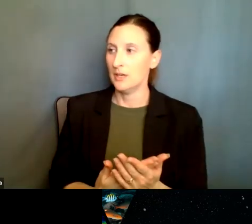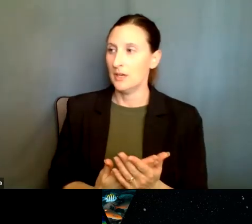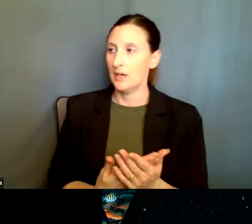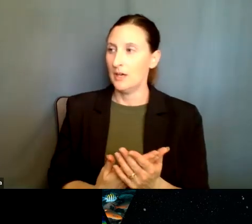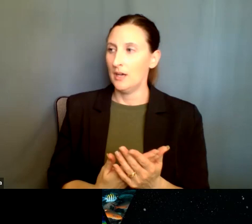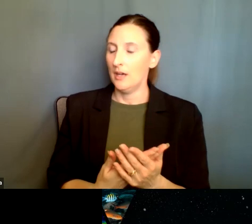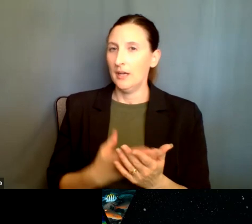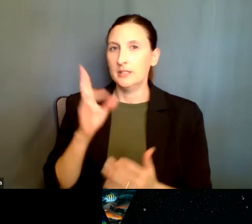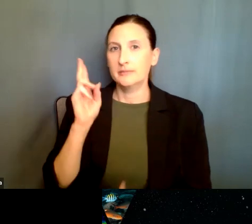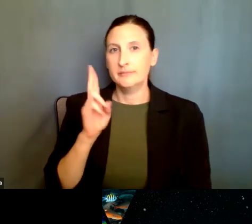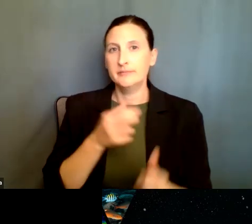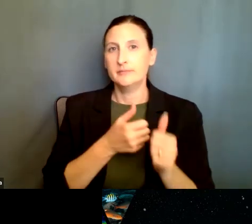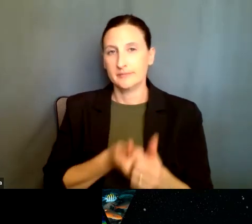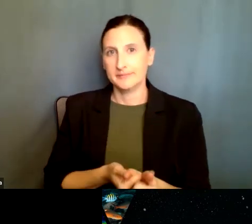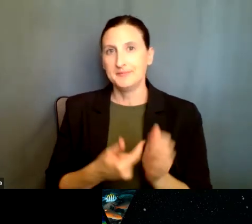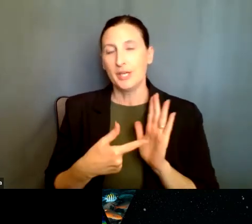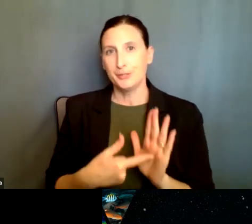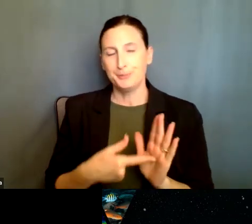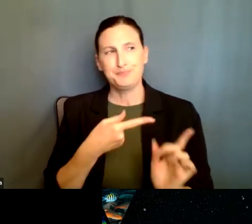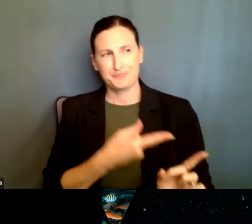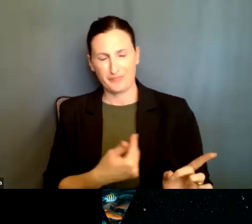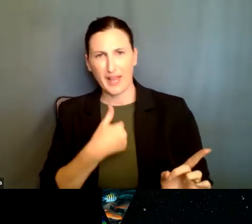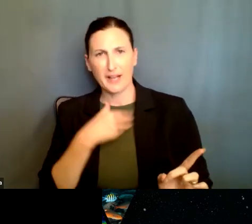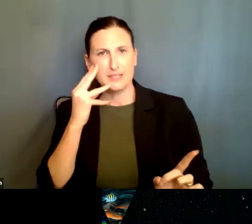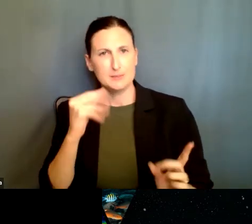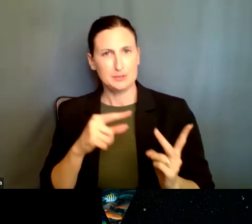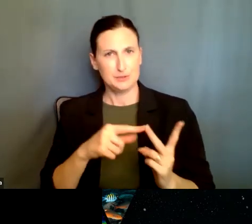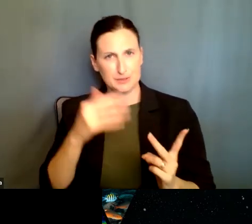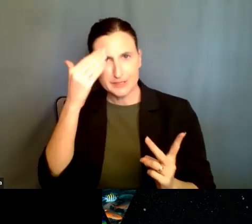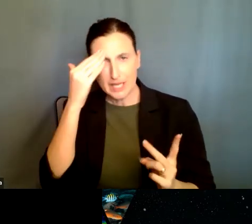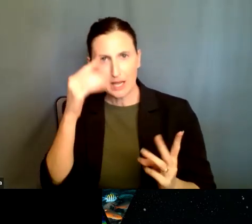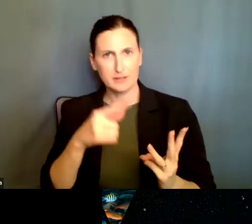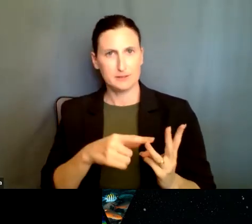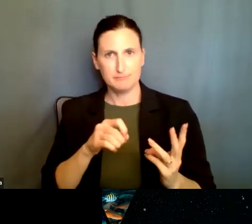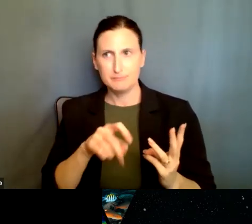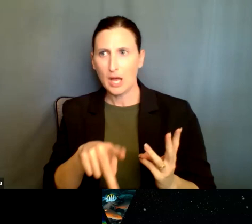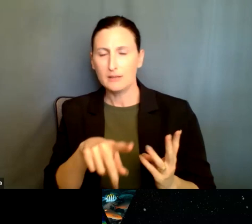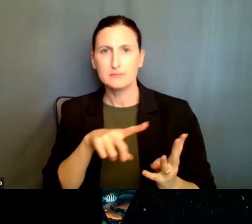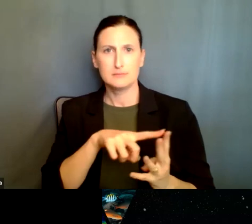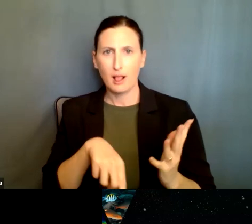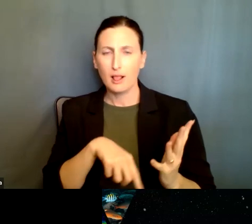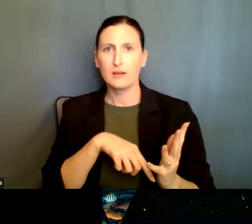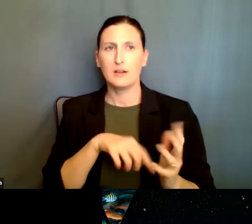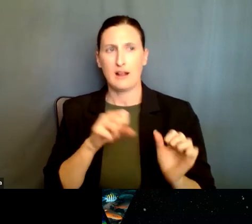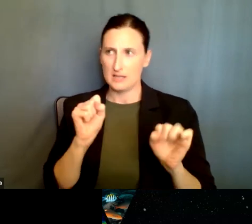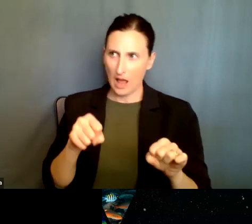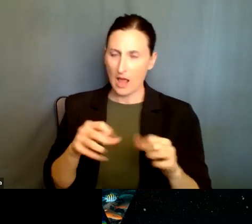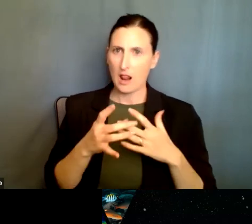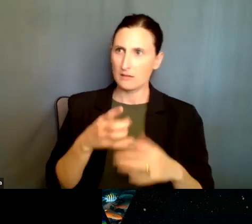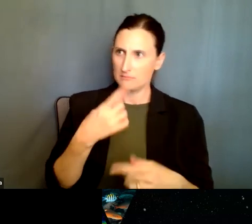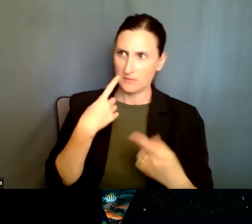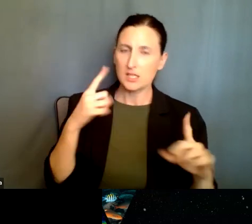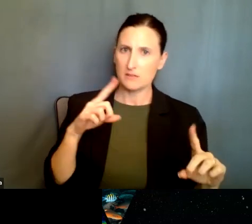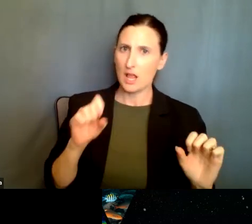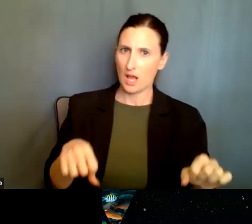record that shows they have the experience, the knowledge and the capability to, uh, potentially, um, lead that, uh, project successfully.